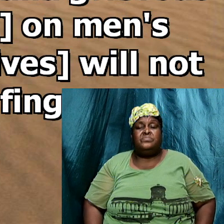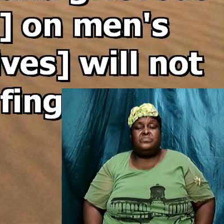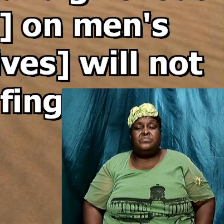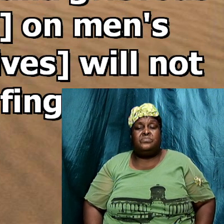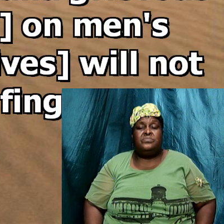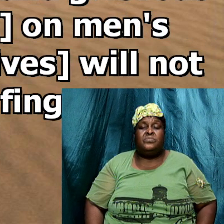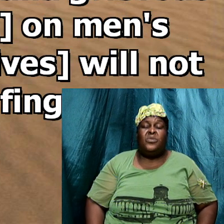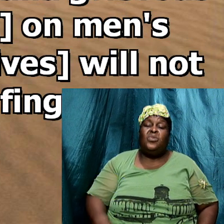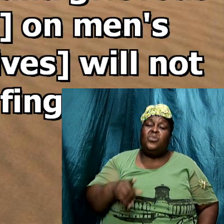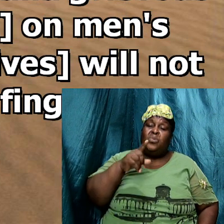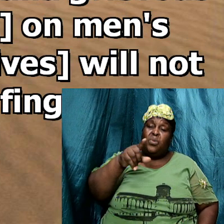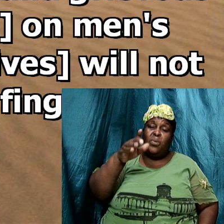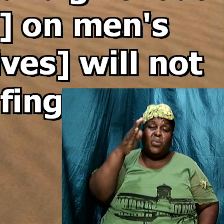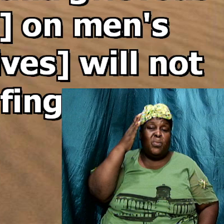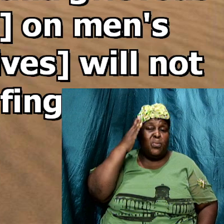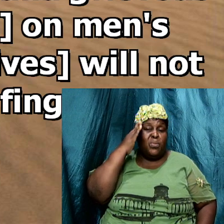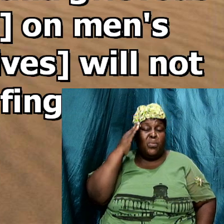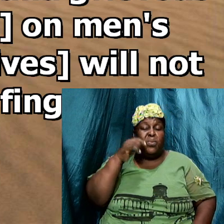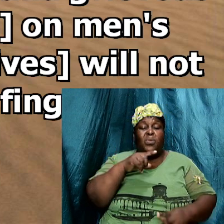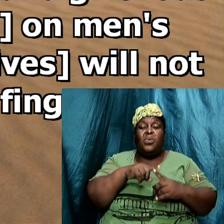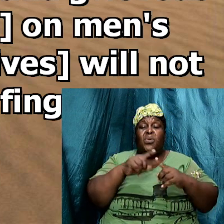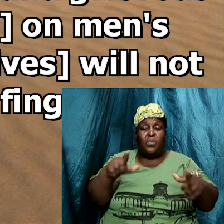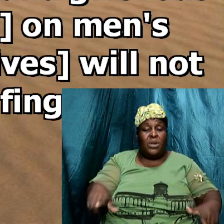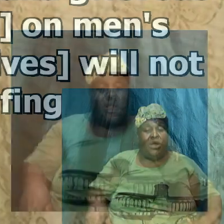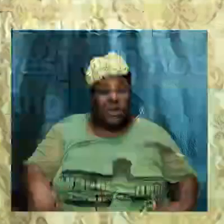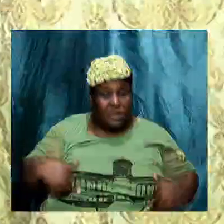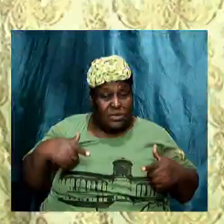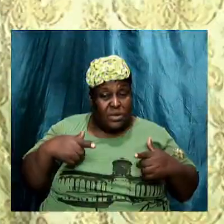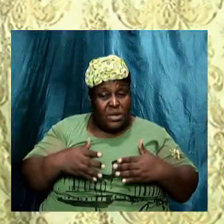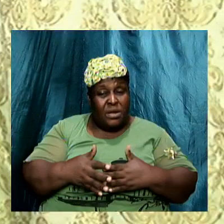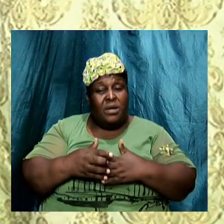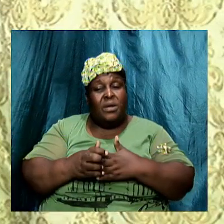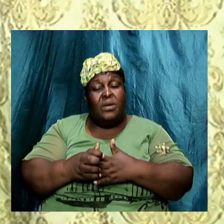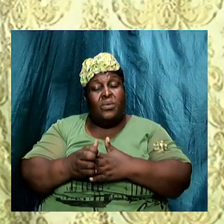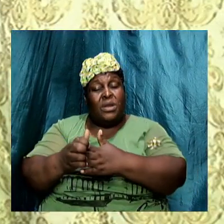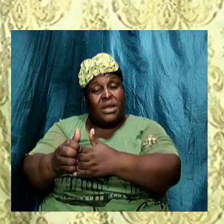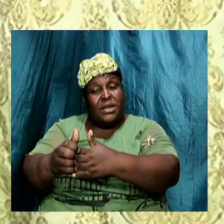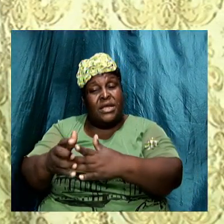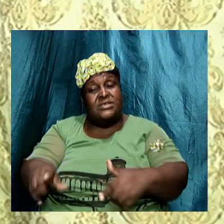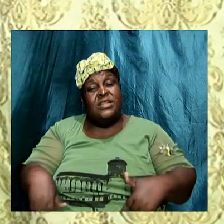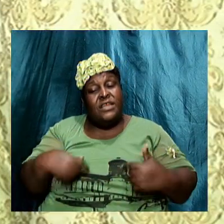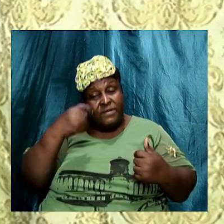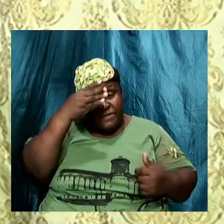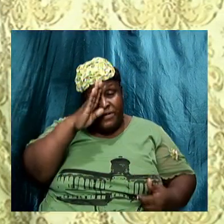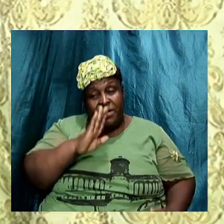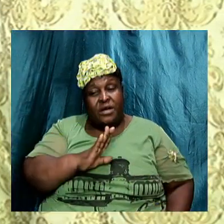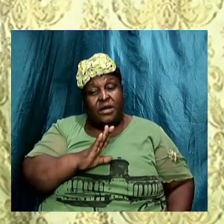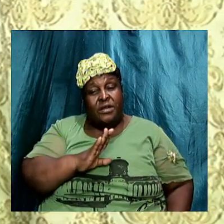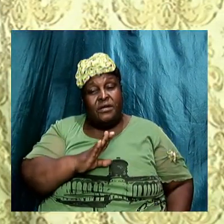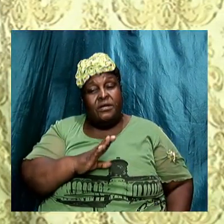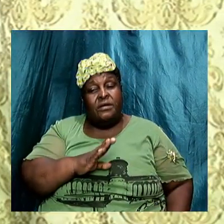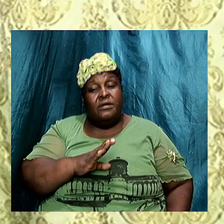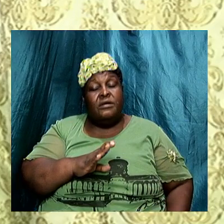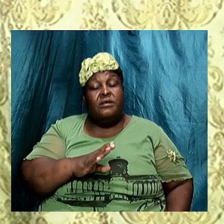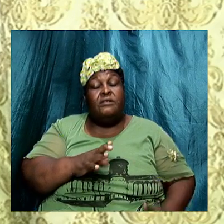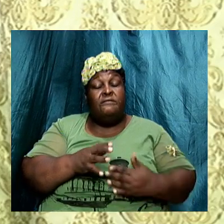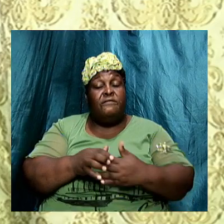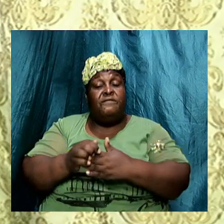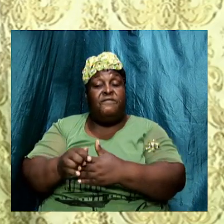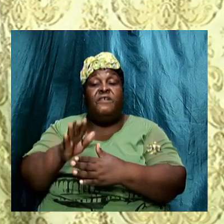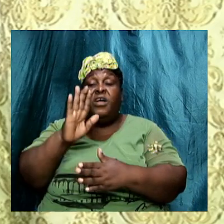You will know When your leader Is living for God And if your leader Is living for God Follow him